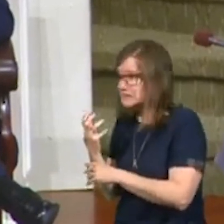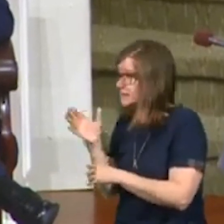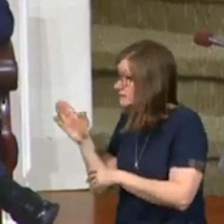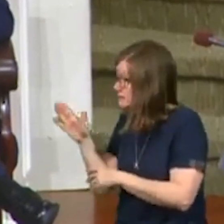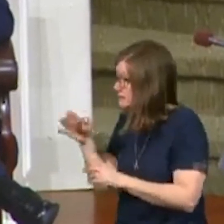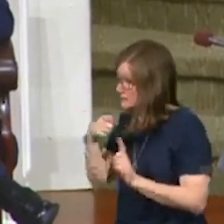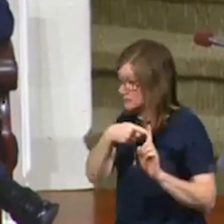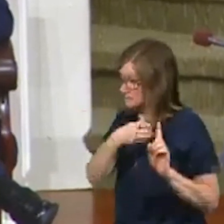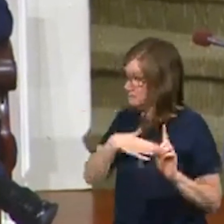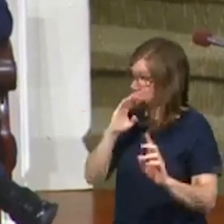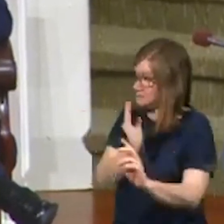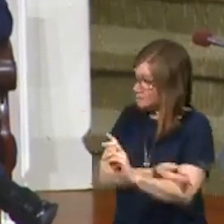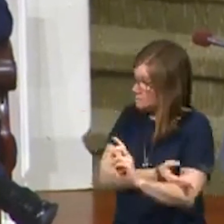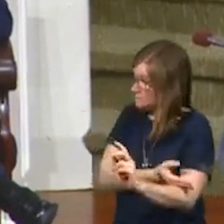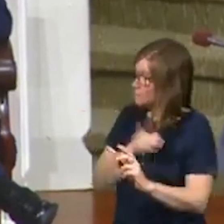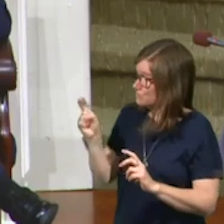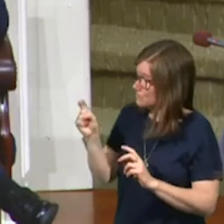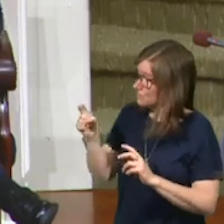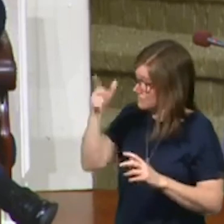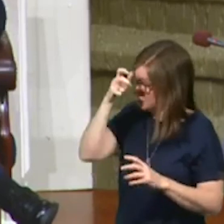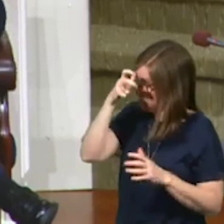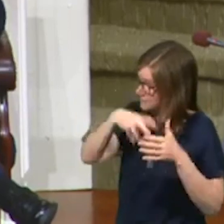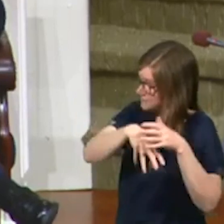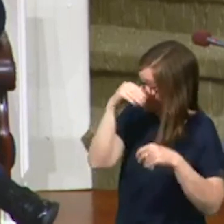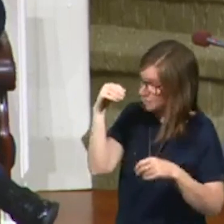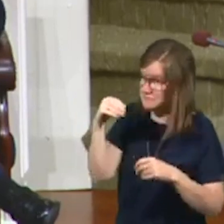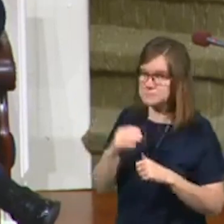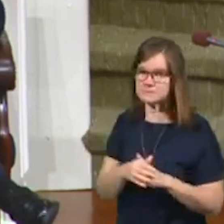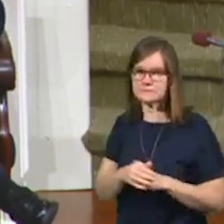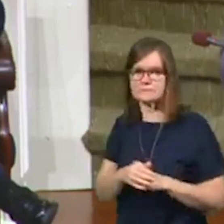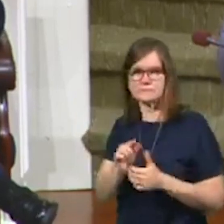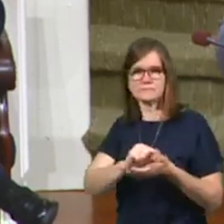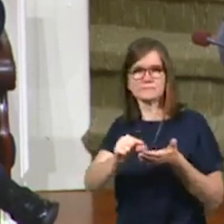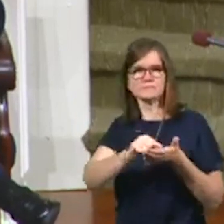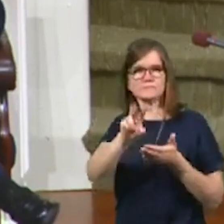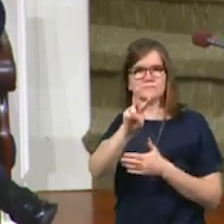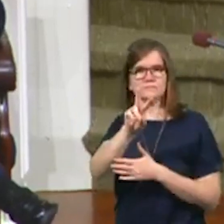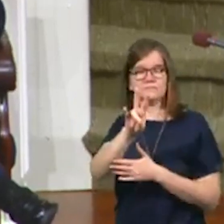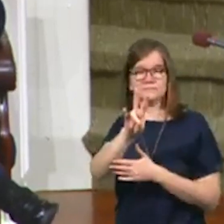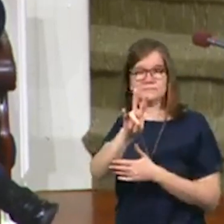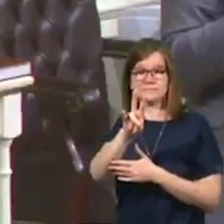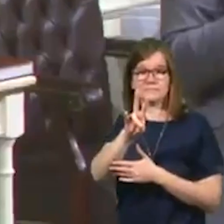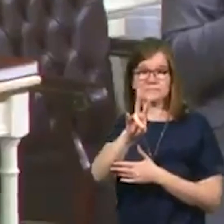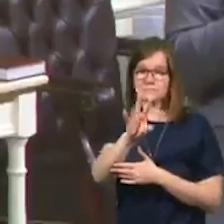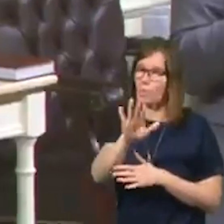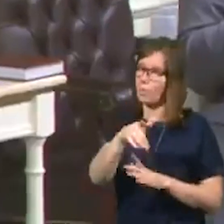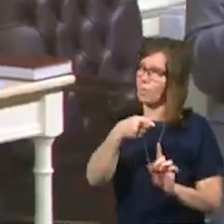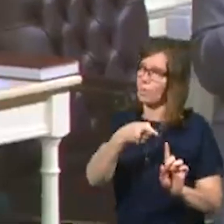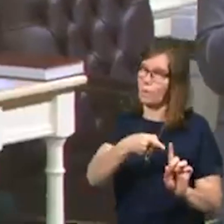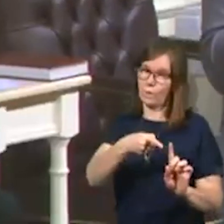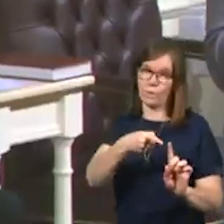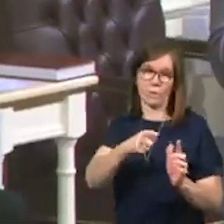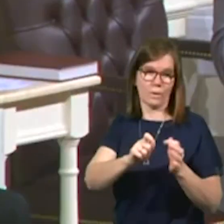would cast forth the devil out of her, out of her daughter. And look at verse number 27. And this is, this is key.